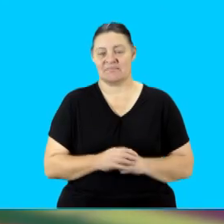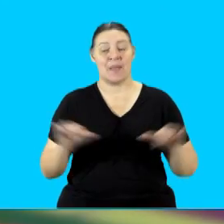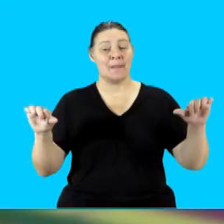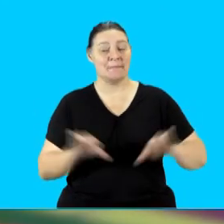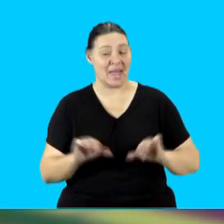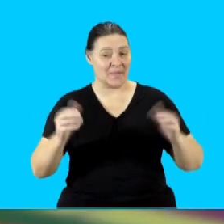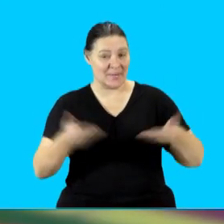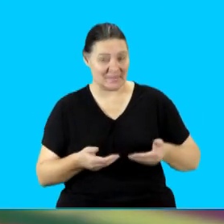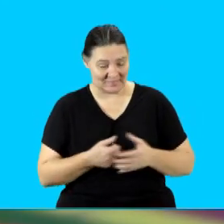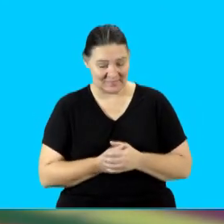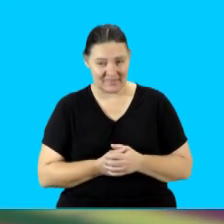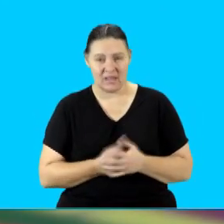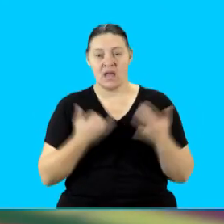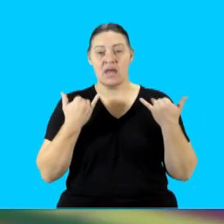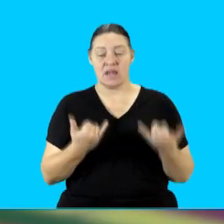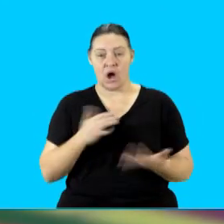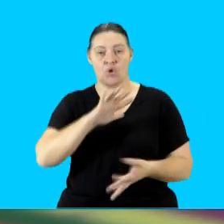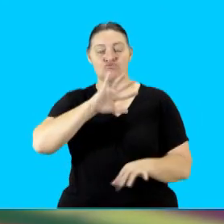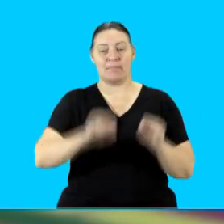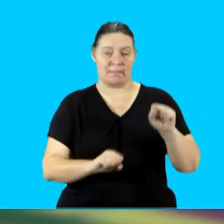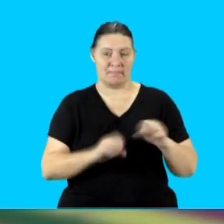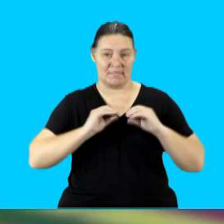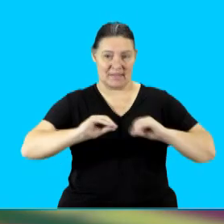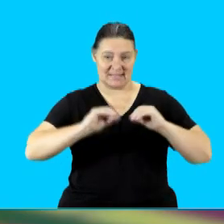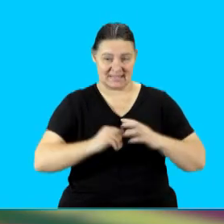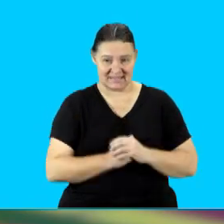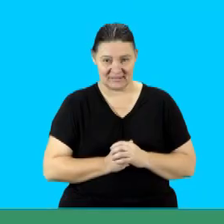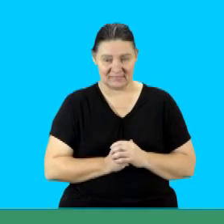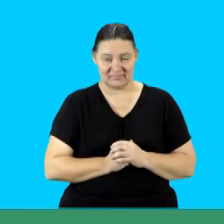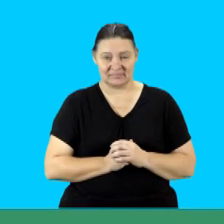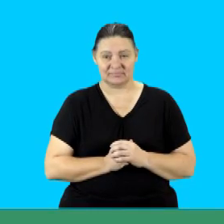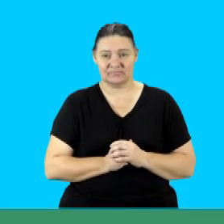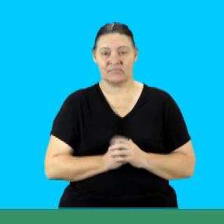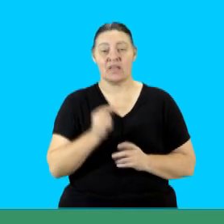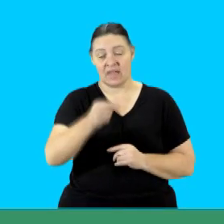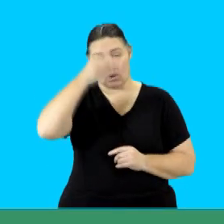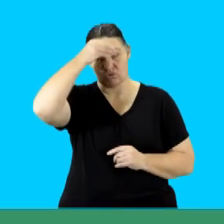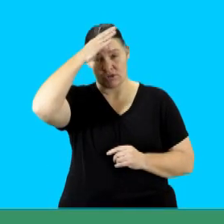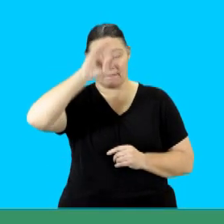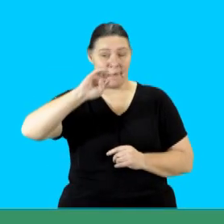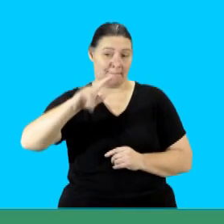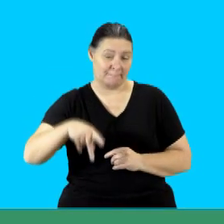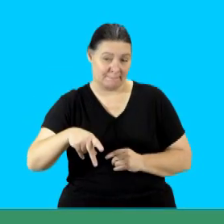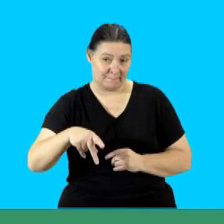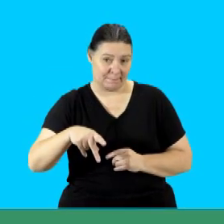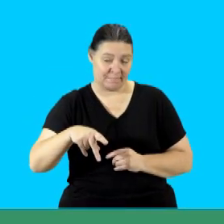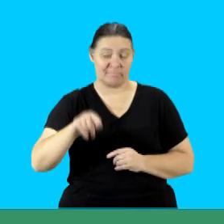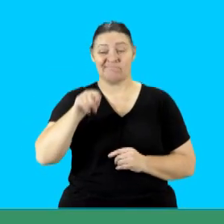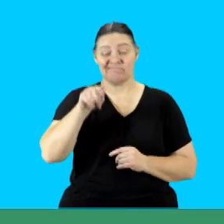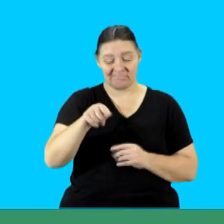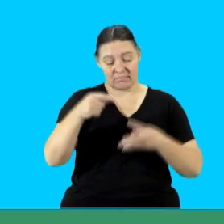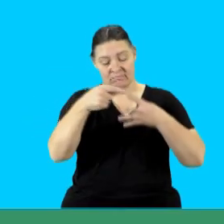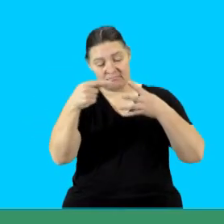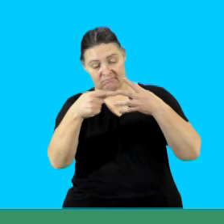Welcome back rate 11s. Now let's wrap up our lesson. This is a concept map. These